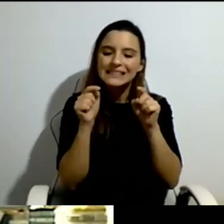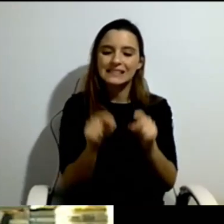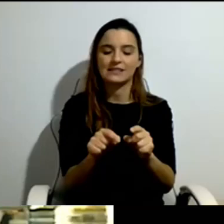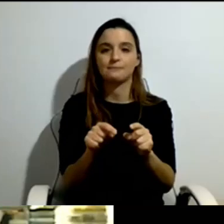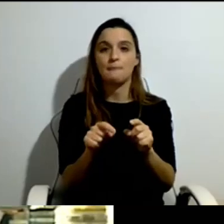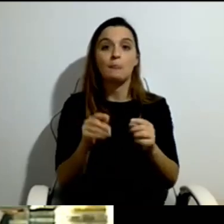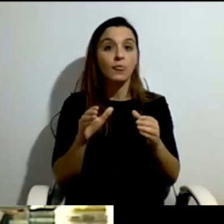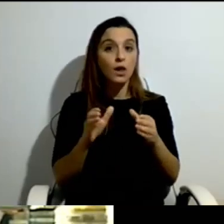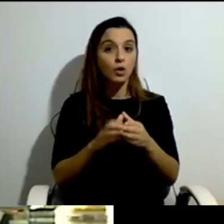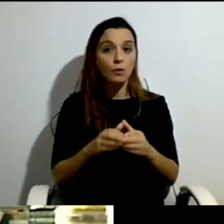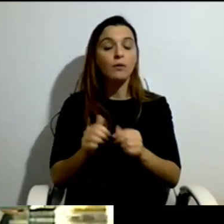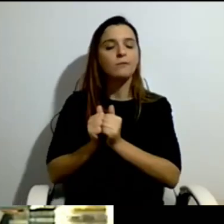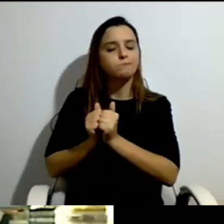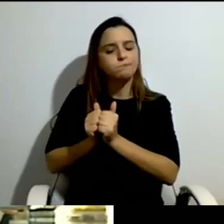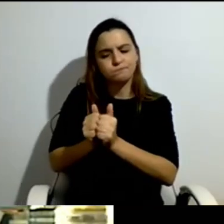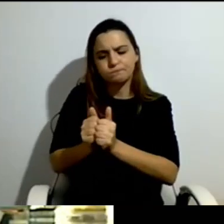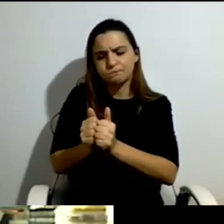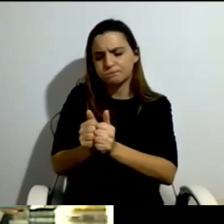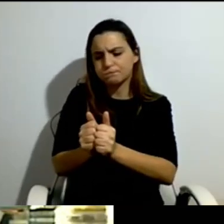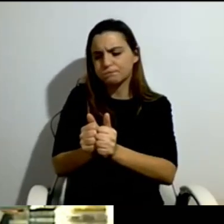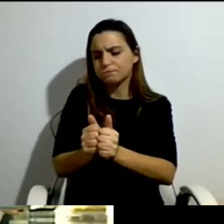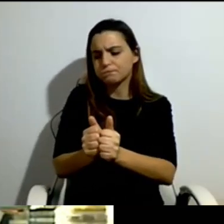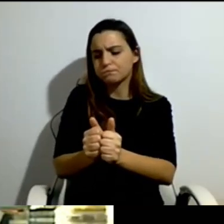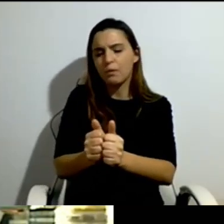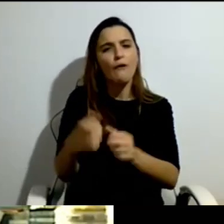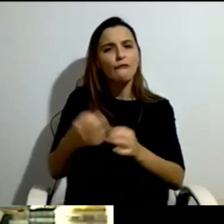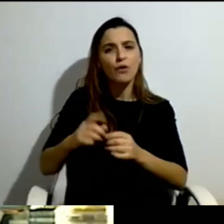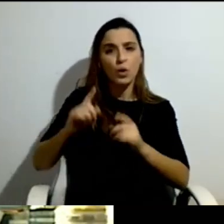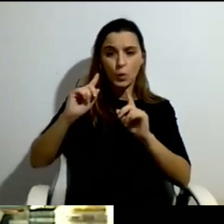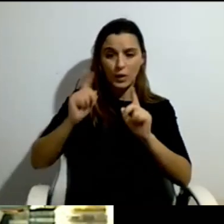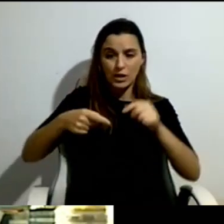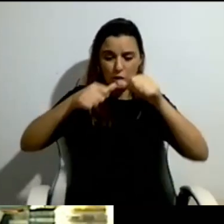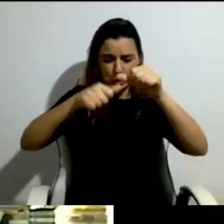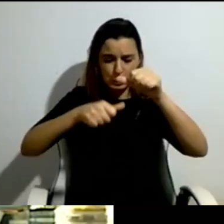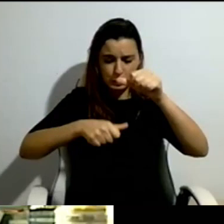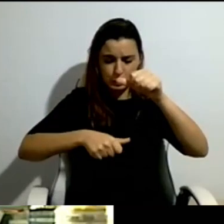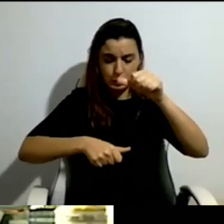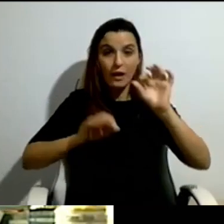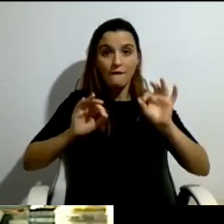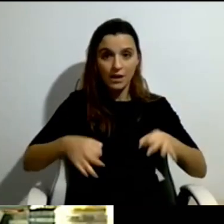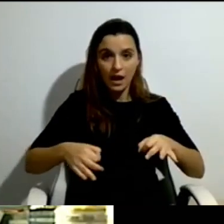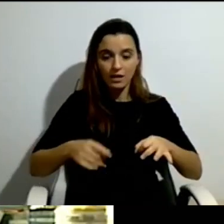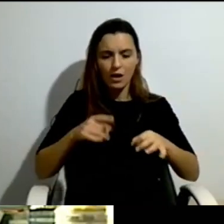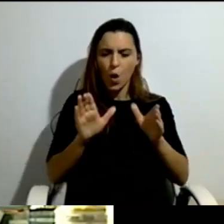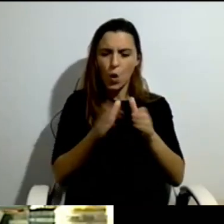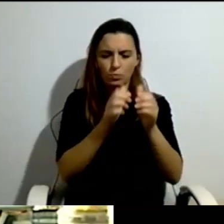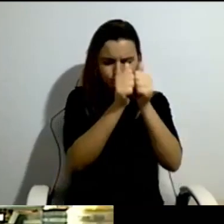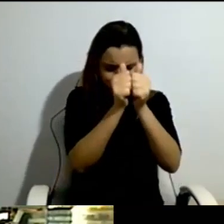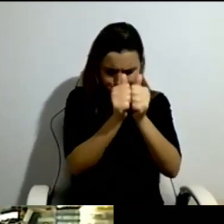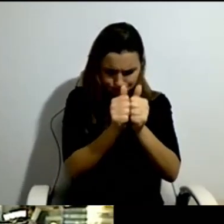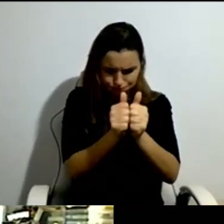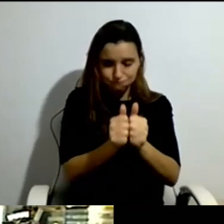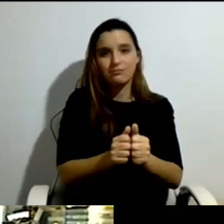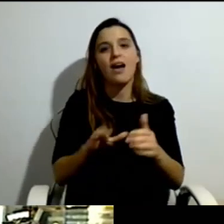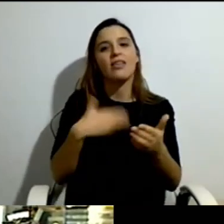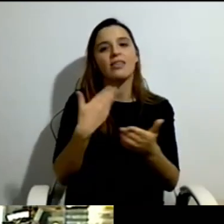from the very start throughout, until the end, until our big celebration of the end, and always checked